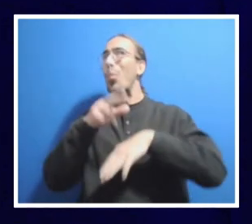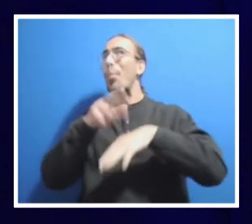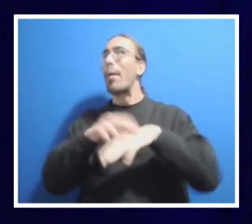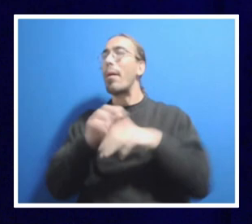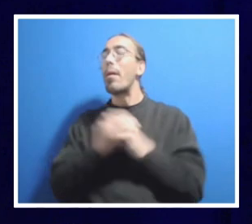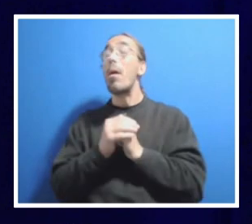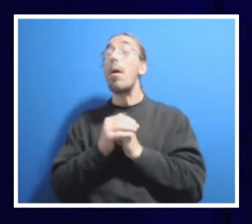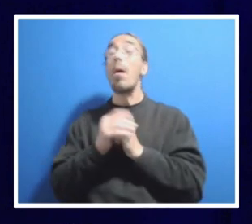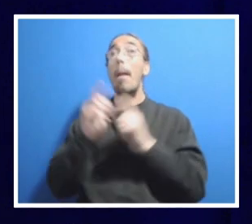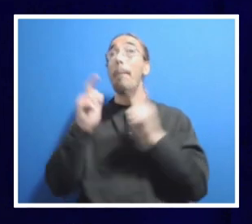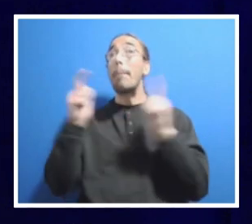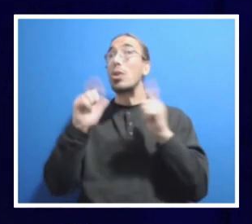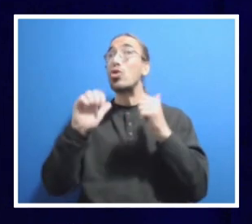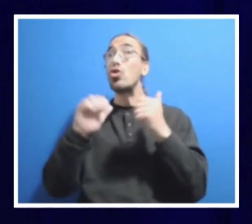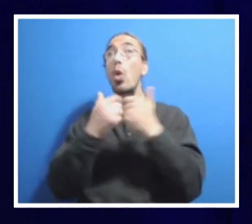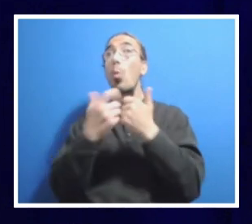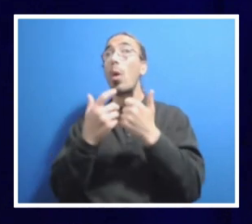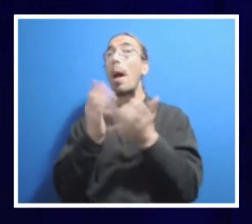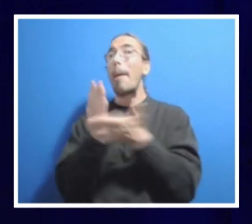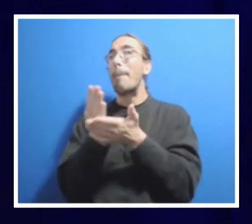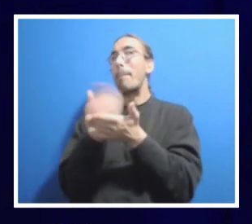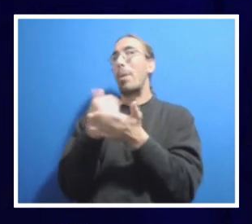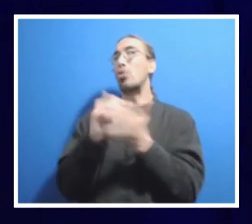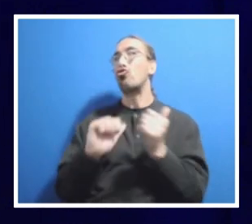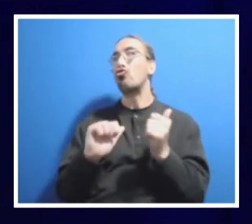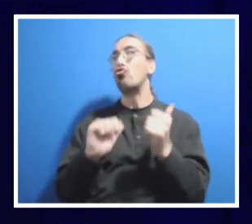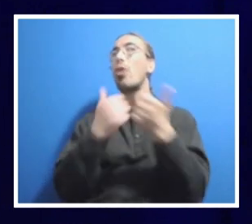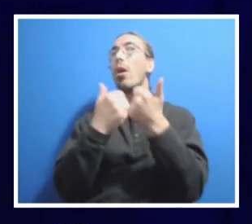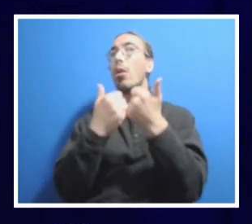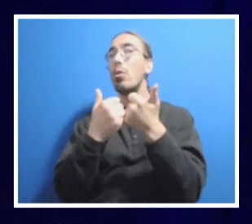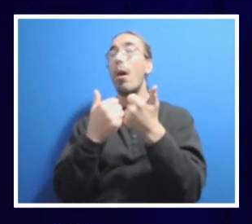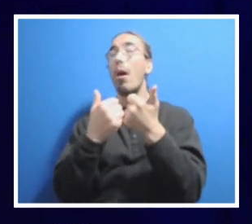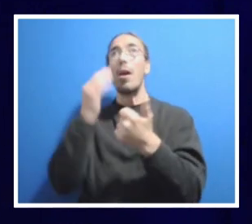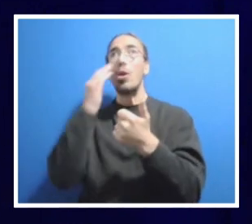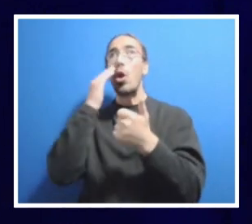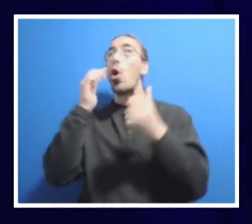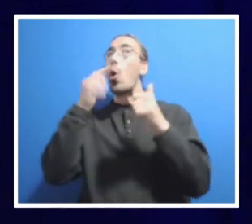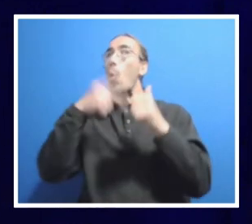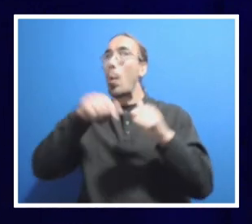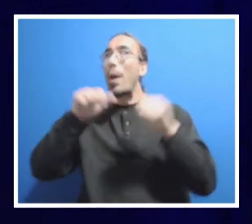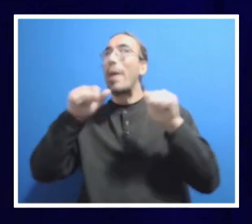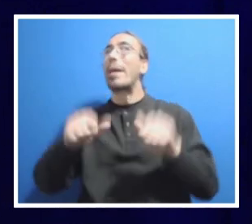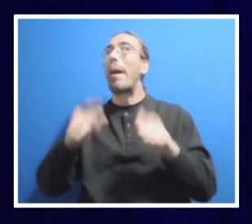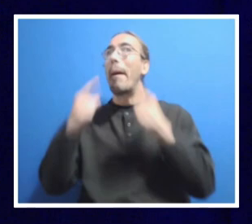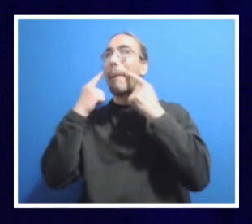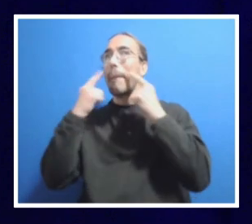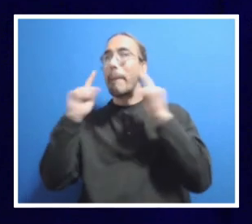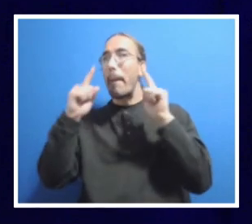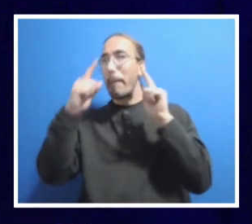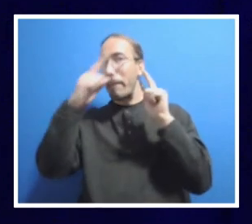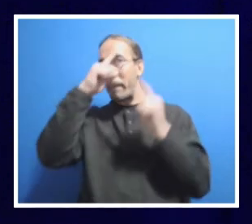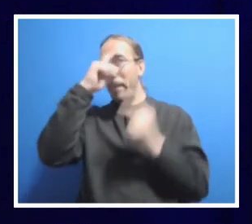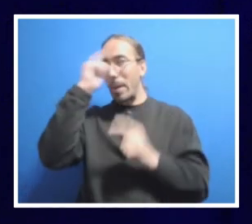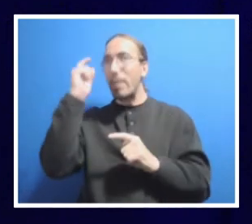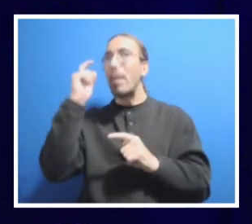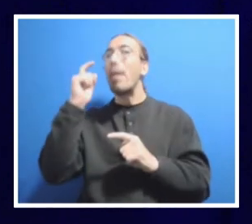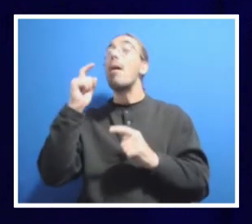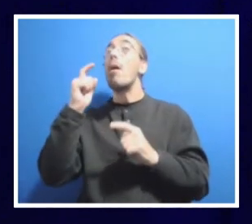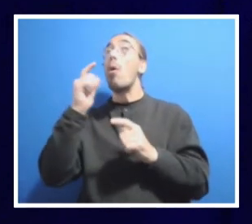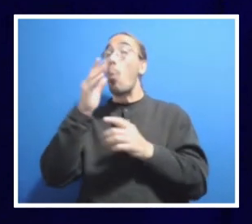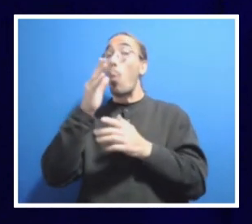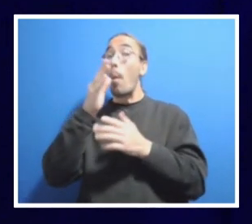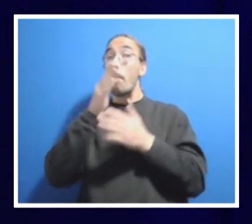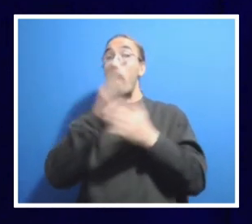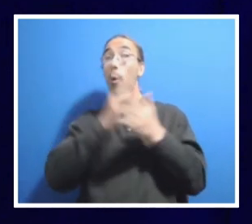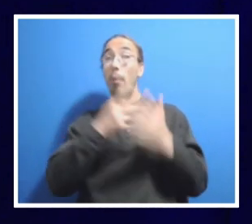these as our budget challenge. And I know we can do this because part of what makes us Penn State is